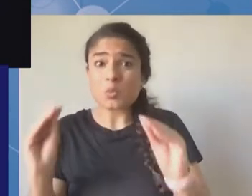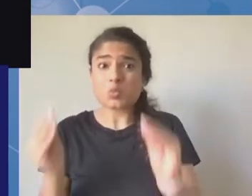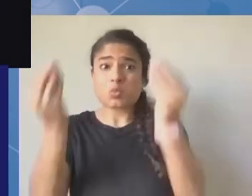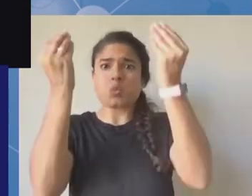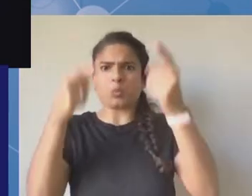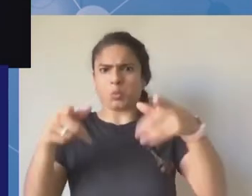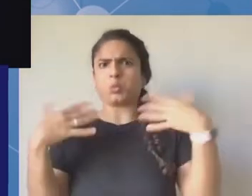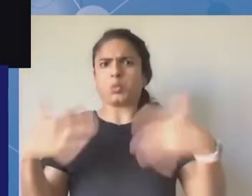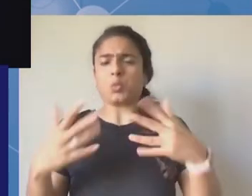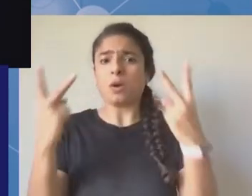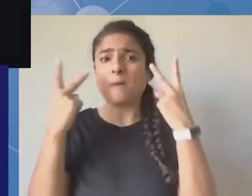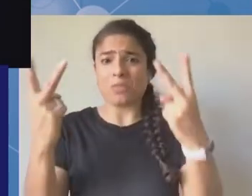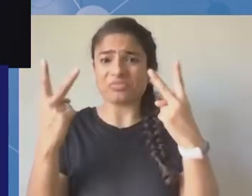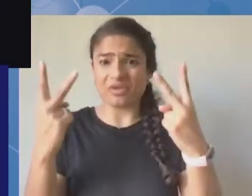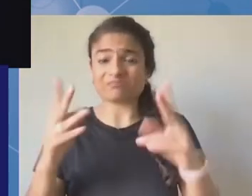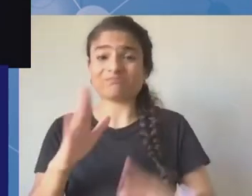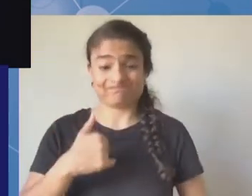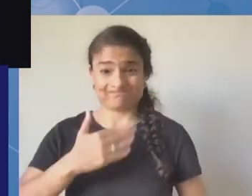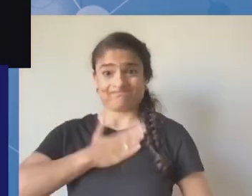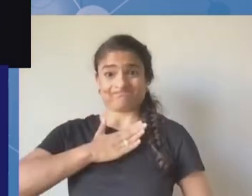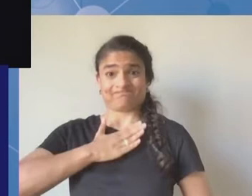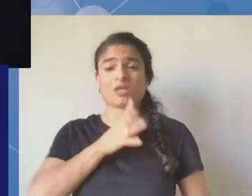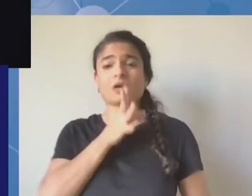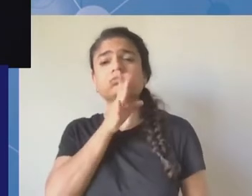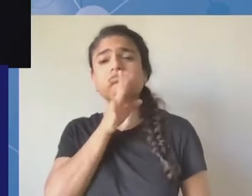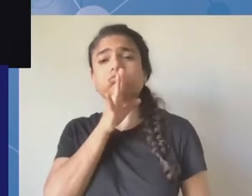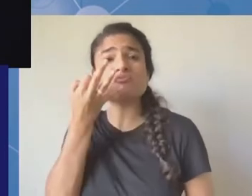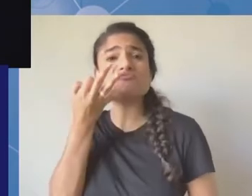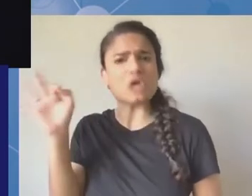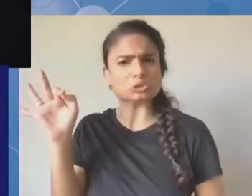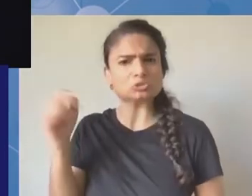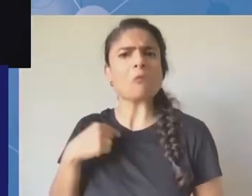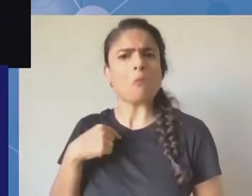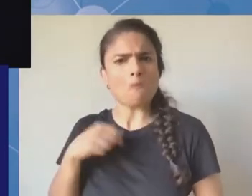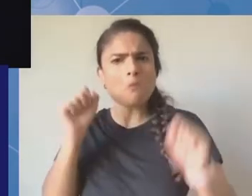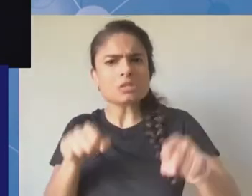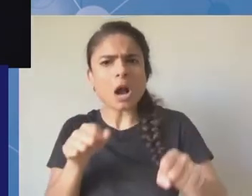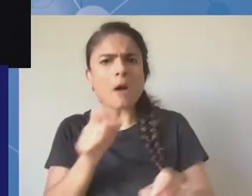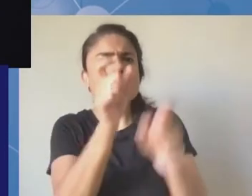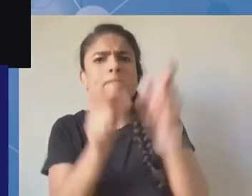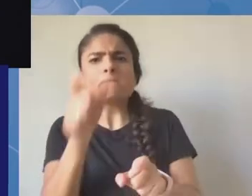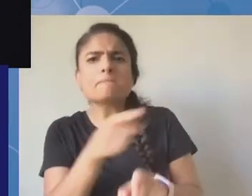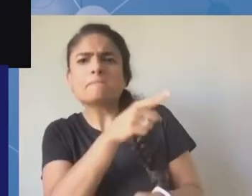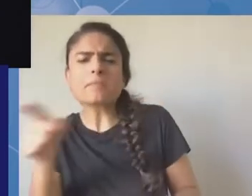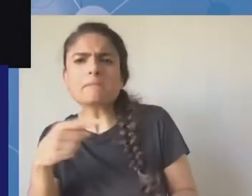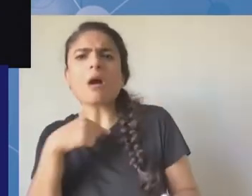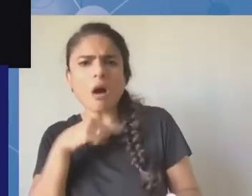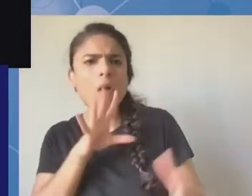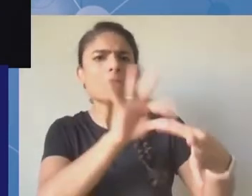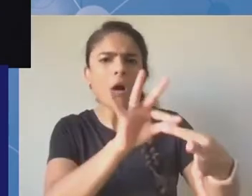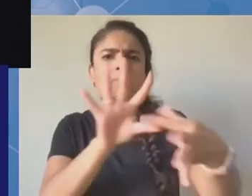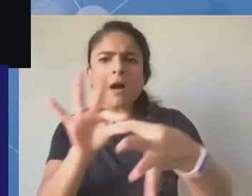Burkina Faso who could not make it to explain to them why they had problems